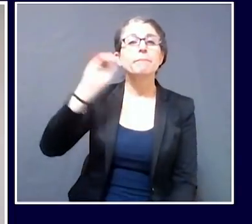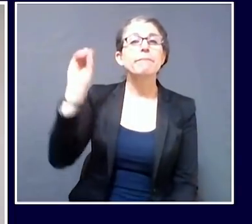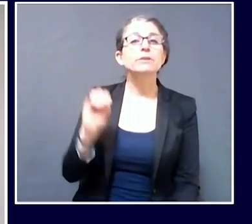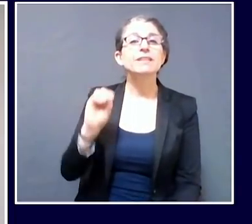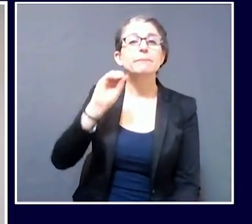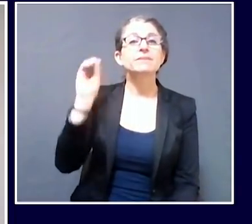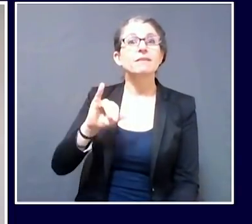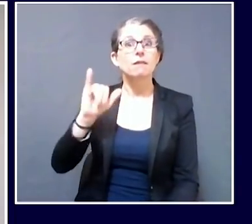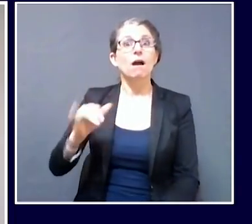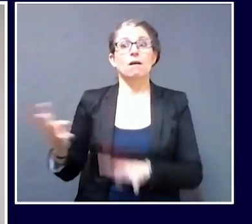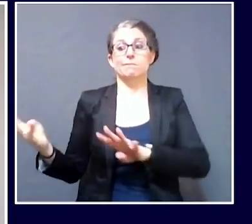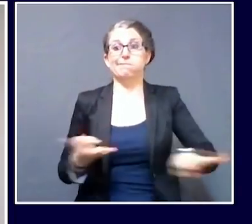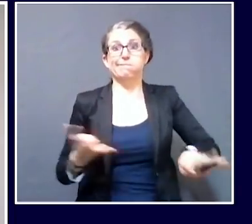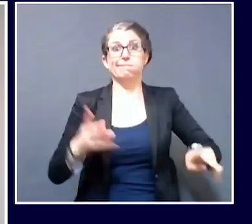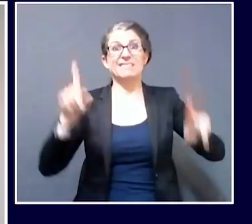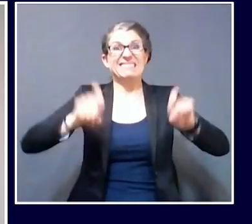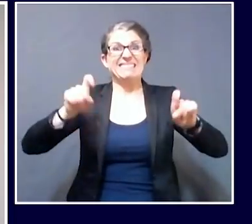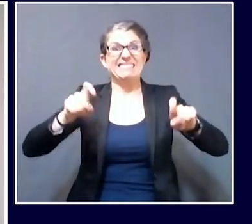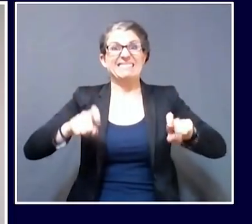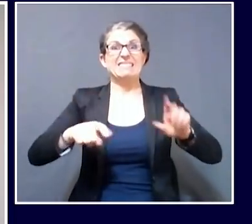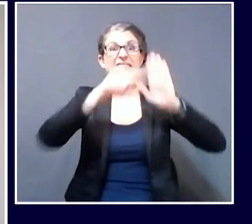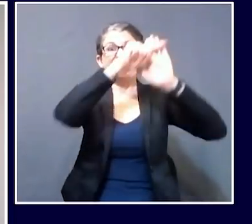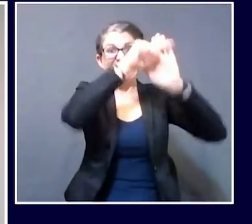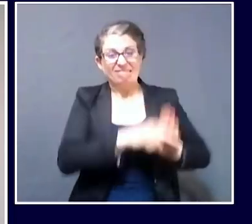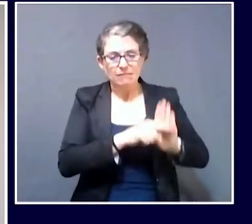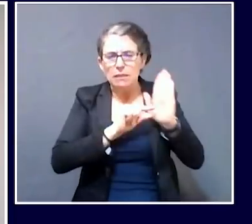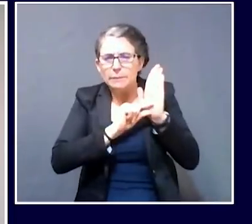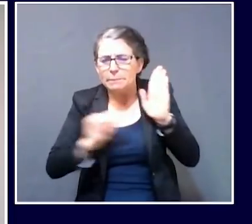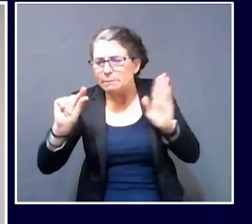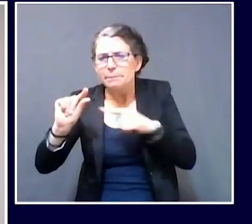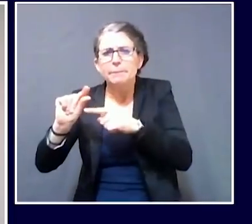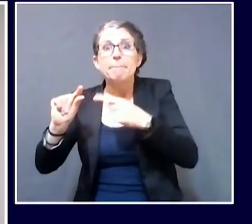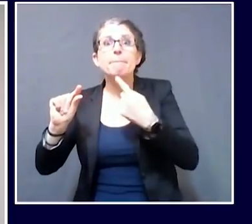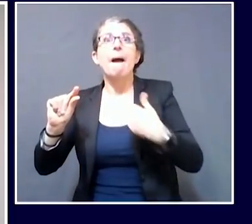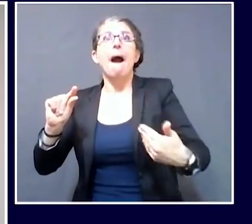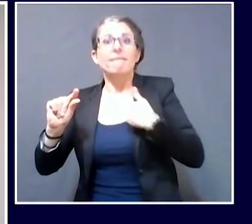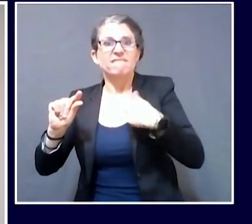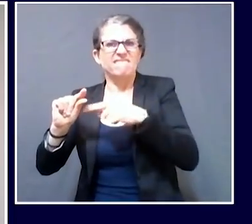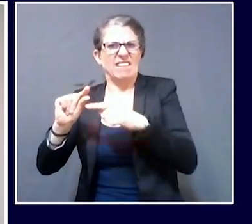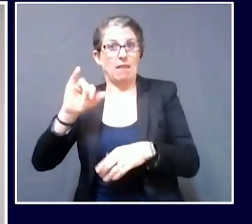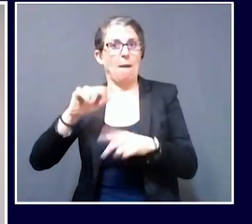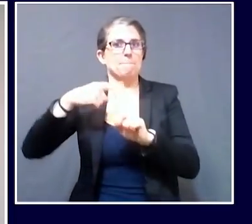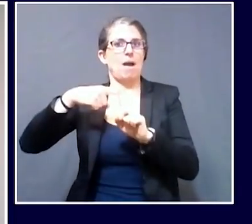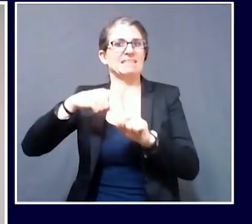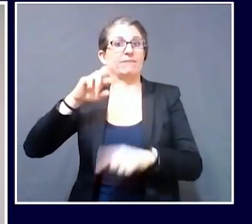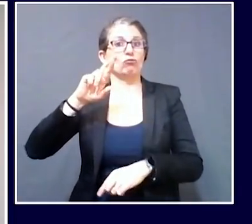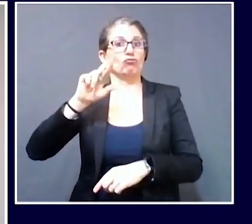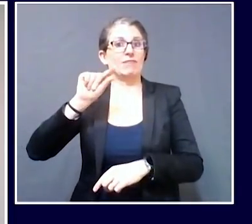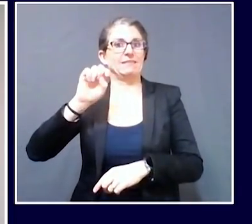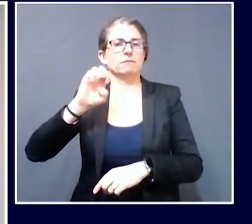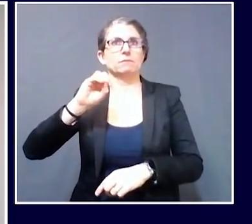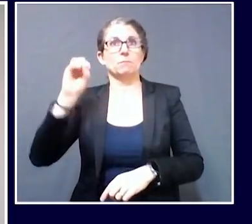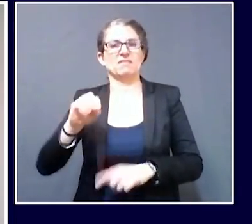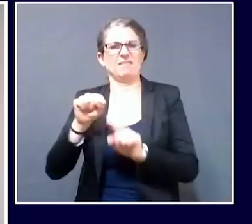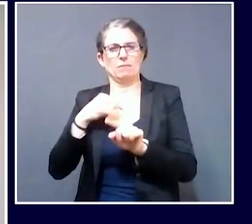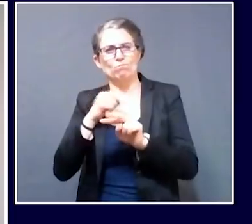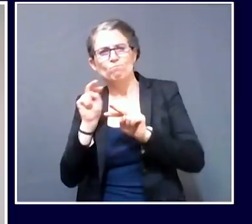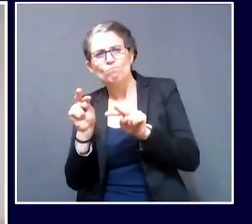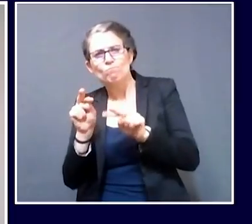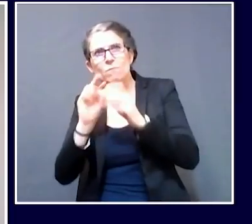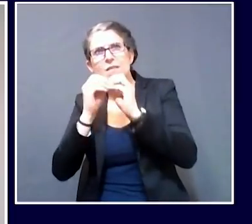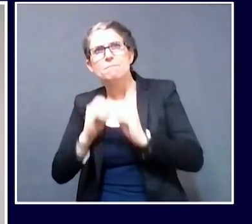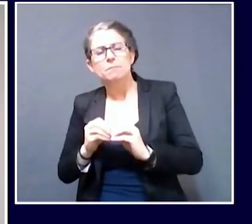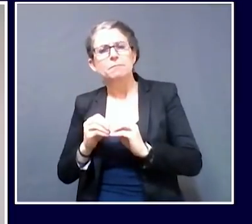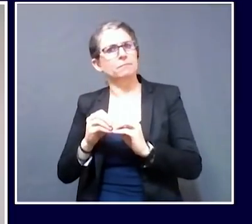who's been tuning in has heard us talk about, the positivity rate is one of the best ways for us to get a sense